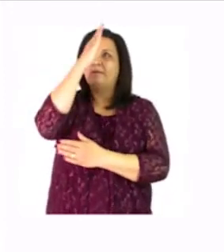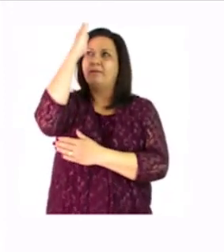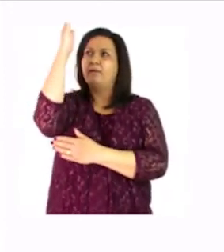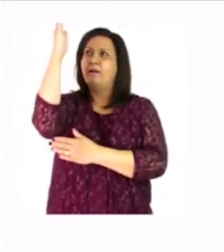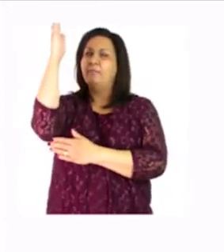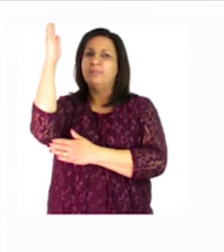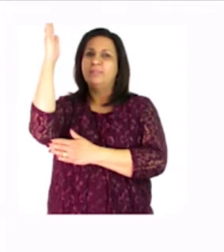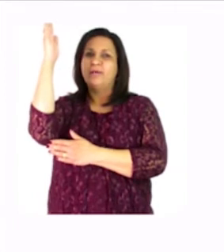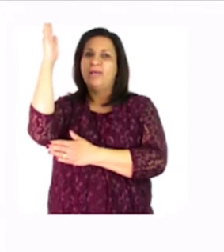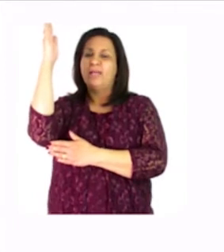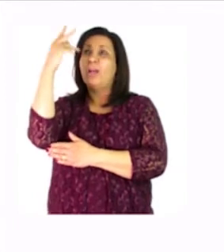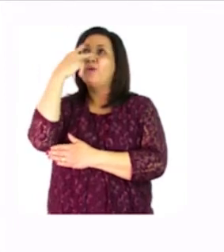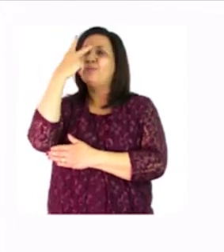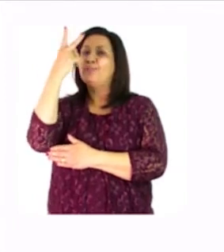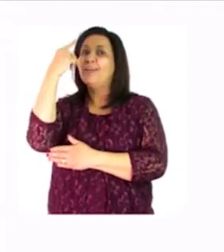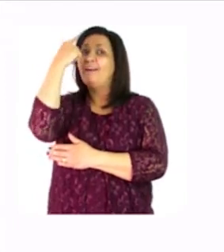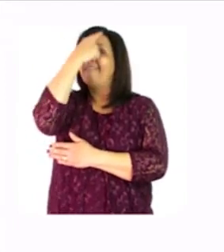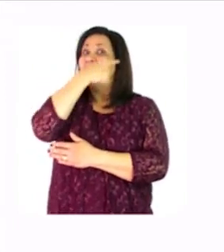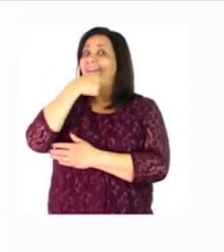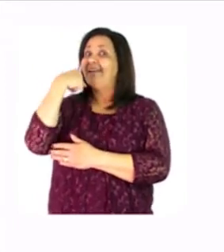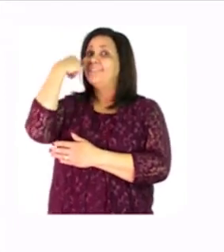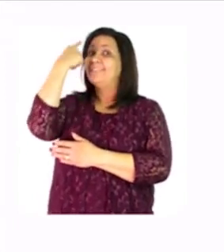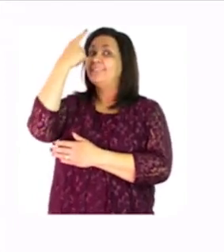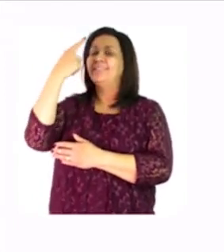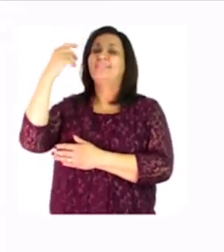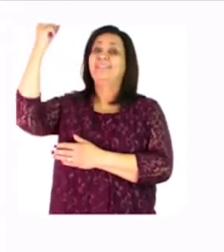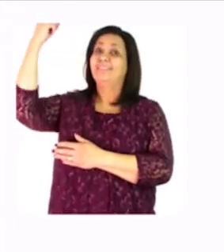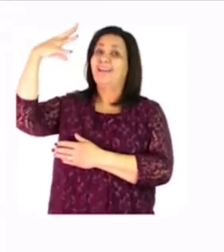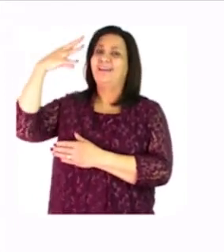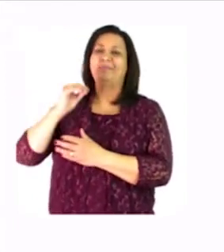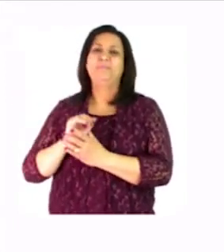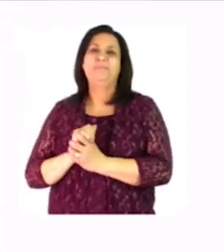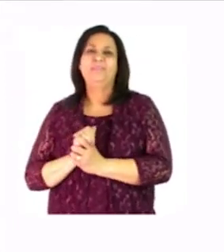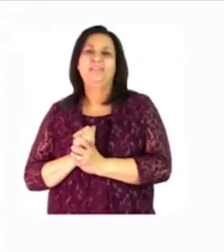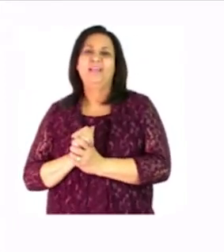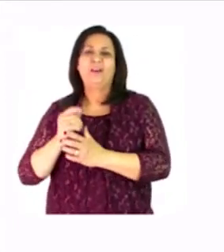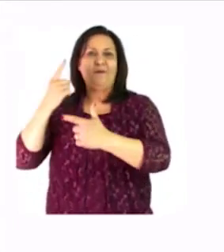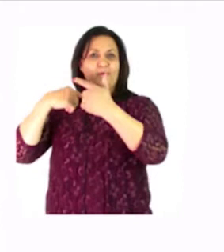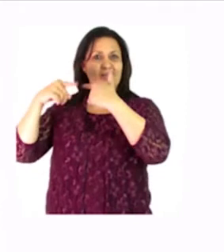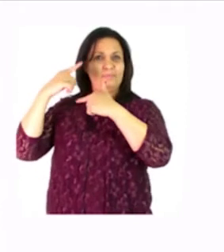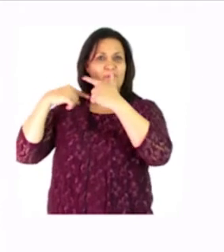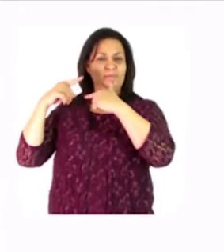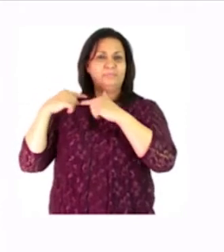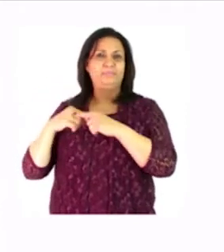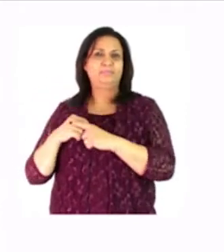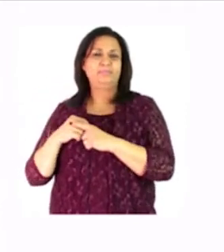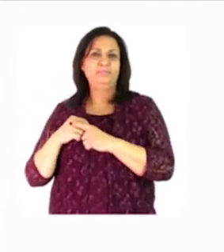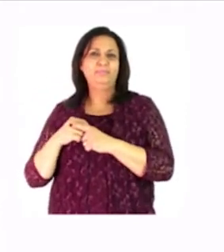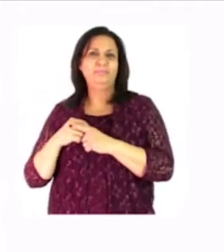see the whole face of the sun now let's go back to the numbers on the right